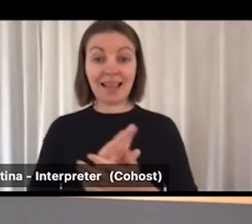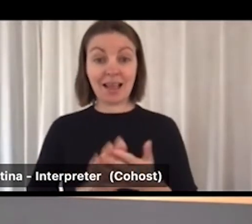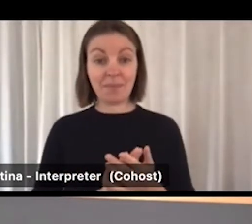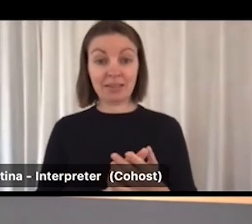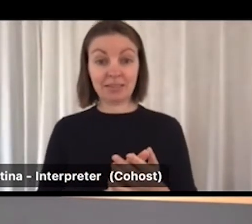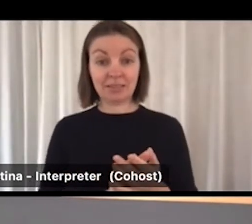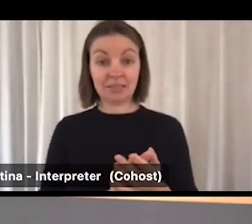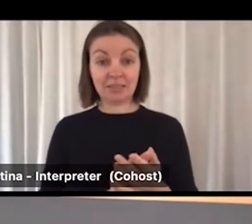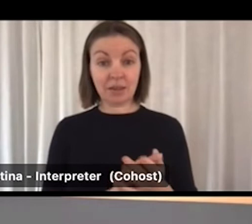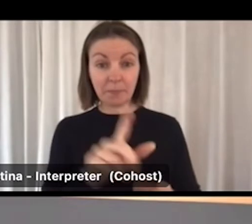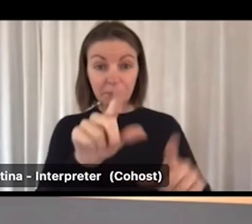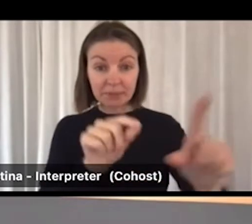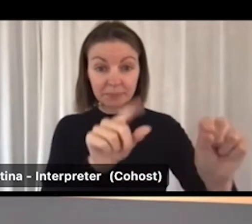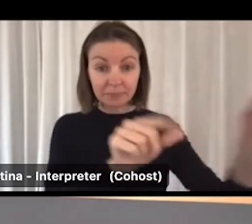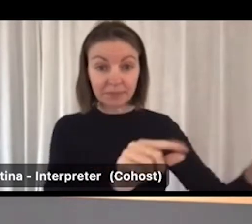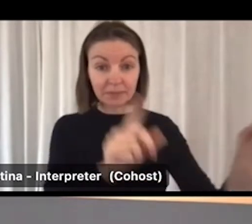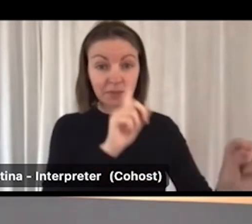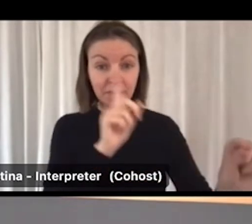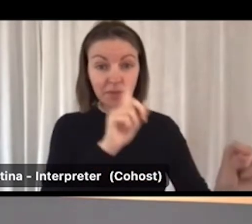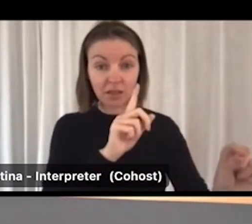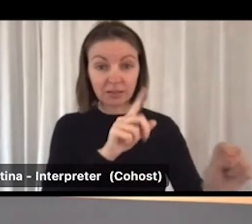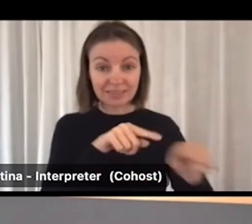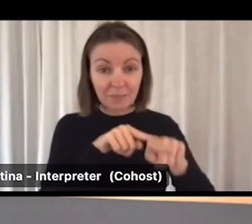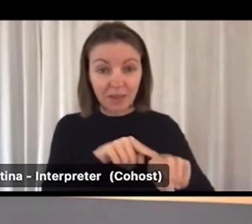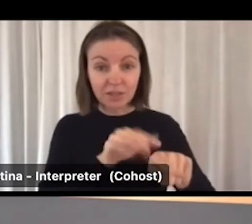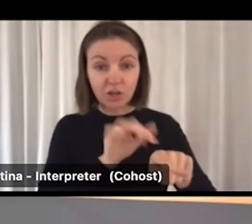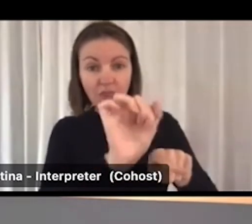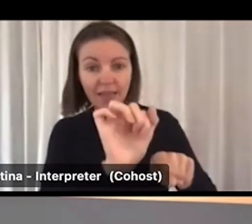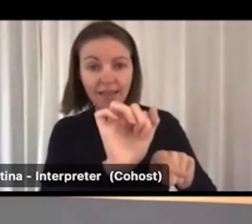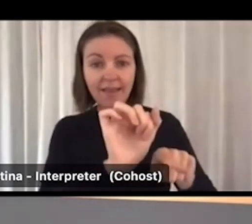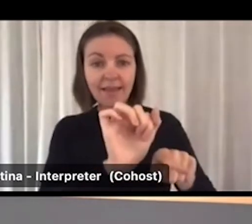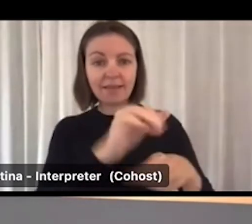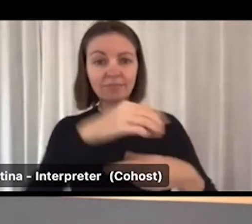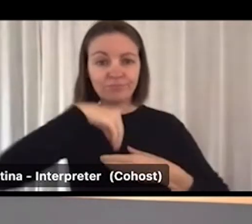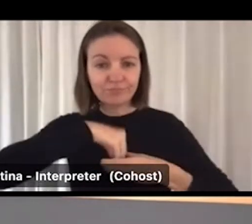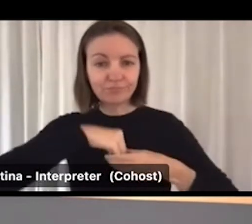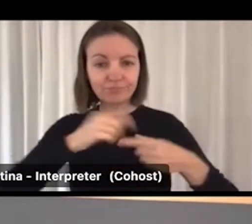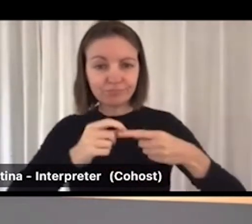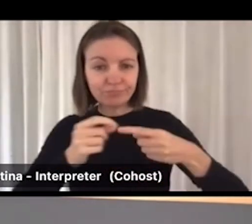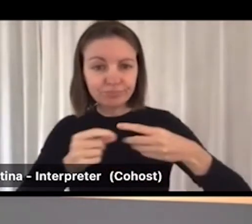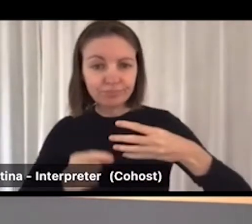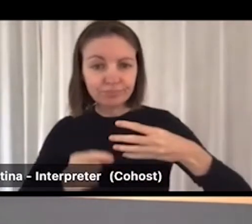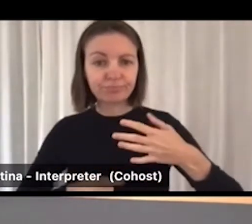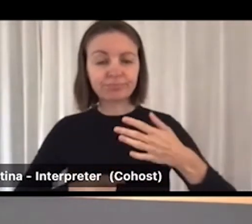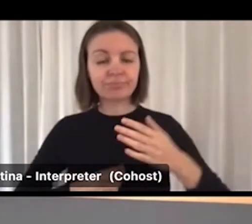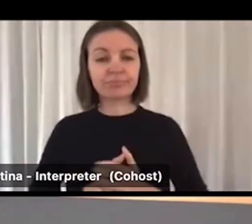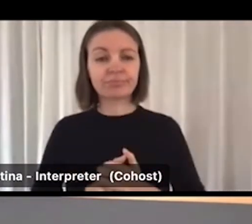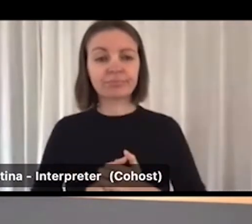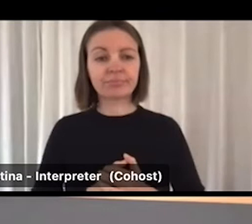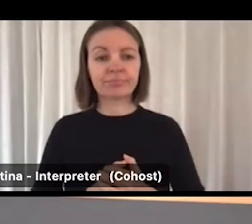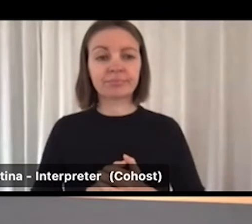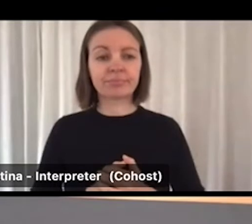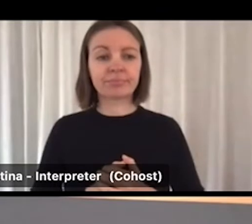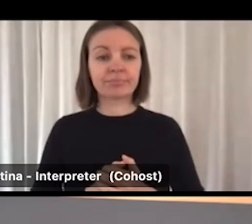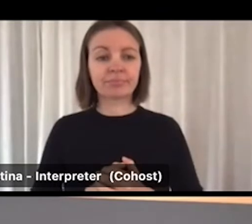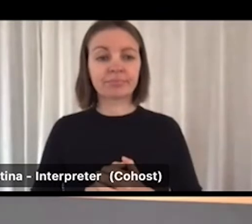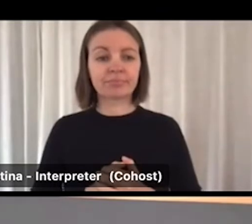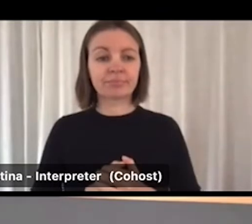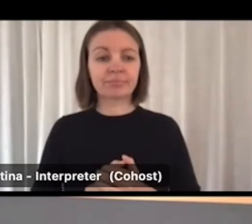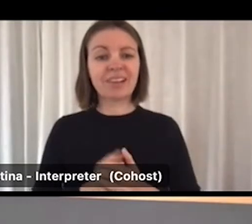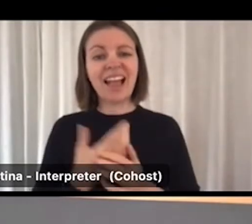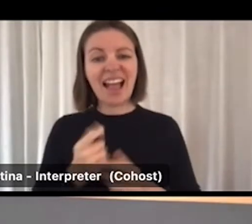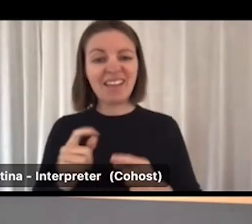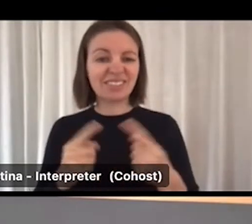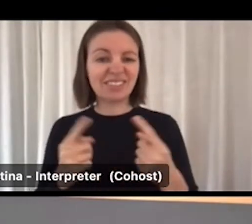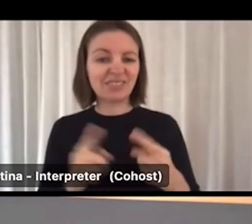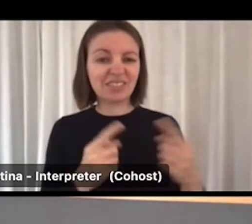based on values and attributes, which is really important in the care and support sector. There are several essential components to each of the launch into